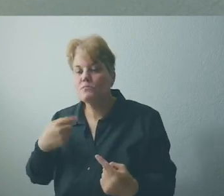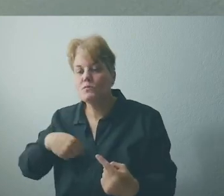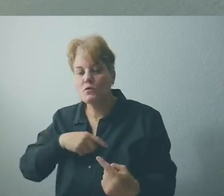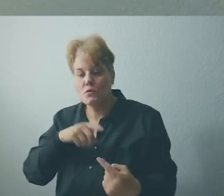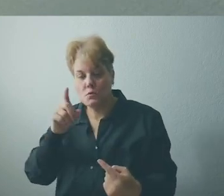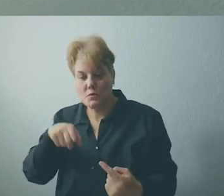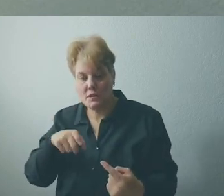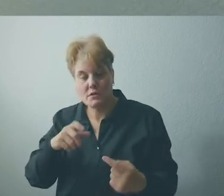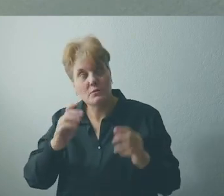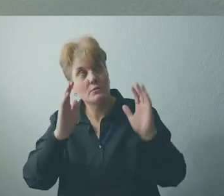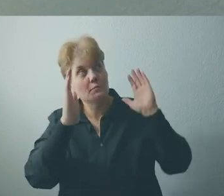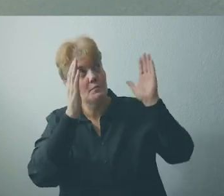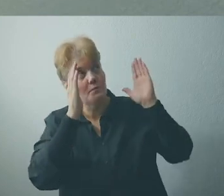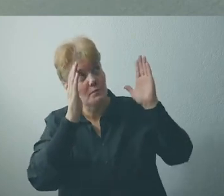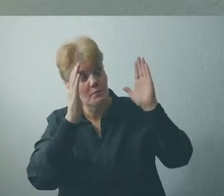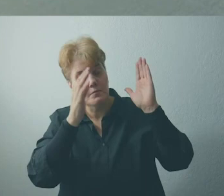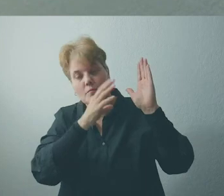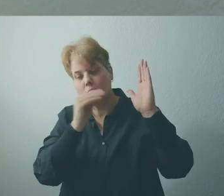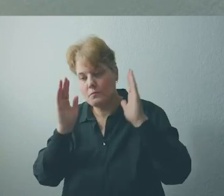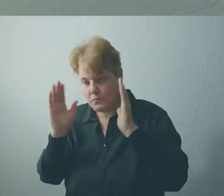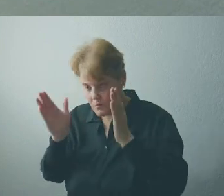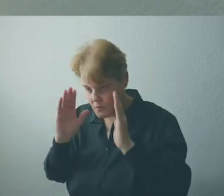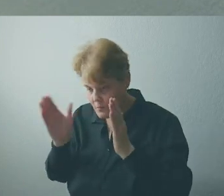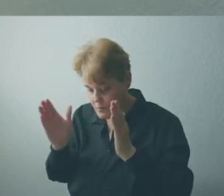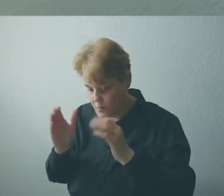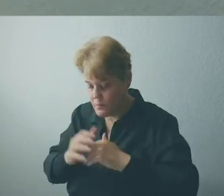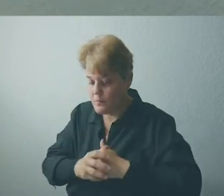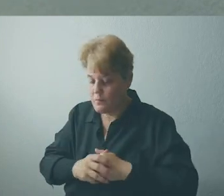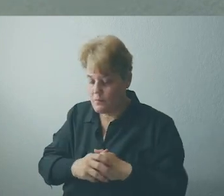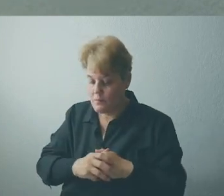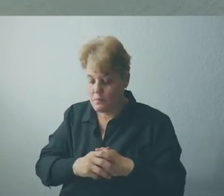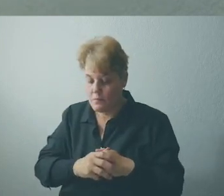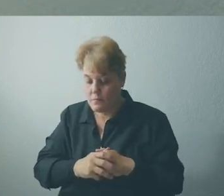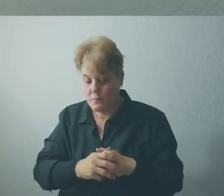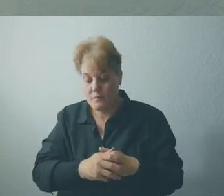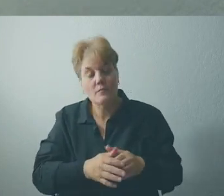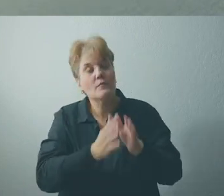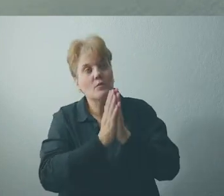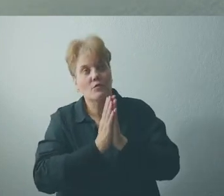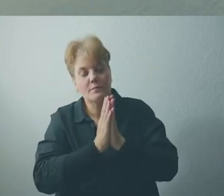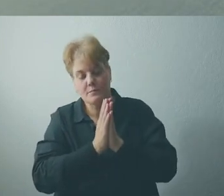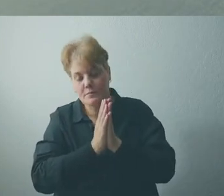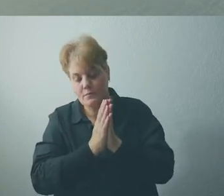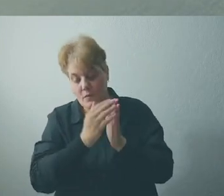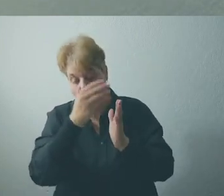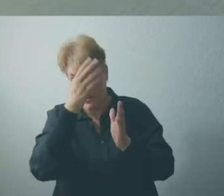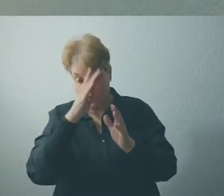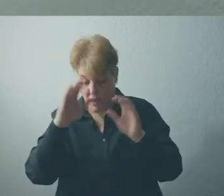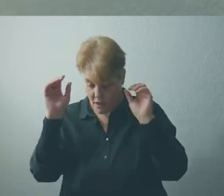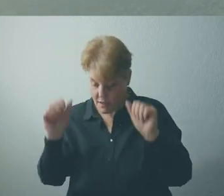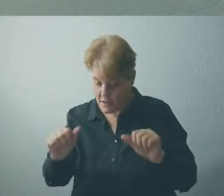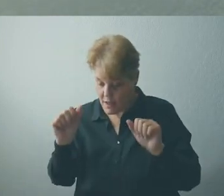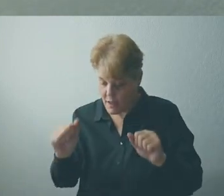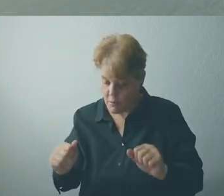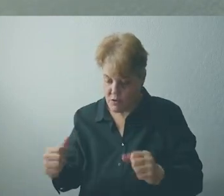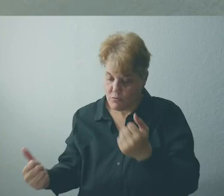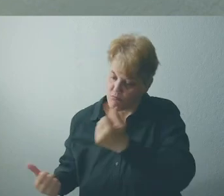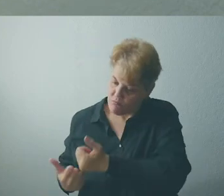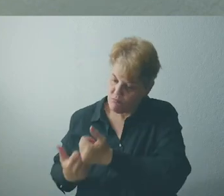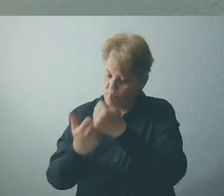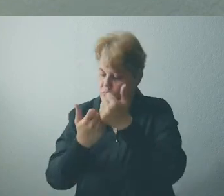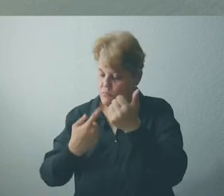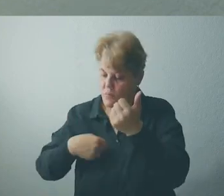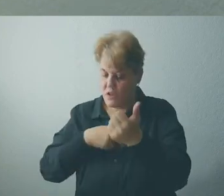Let me leave you with this blessing. Now unto him who is able to keep you from falling, to stand